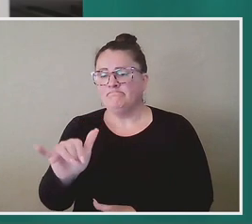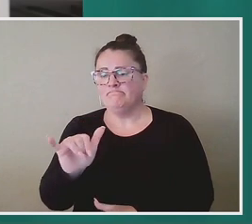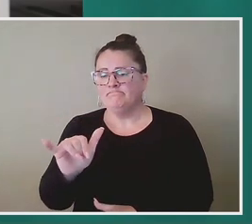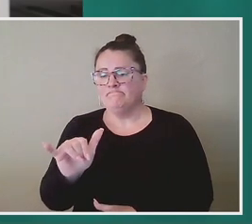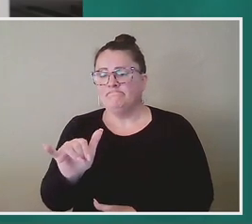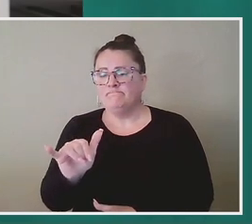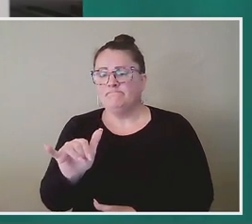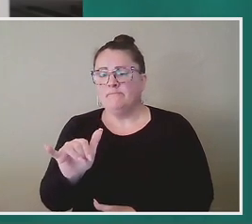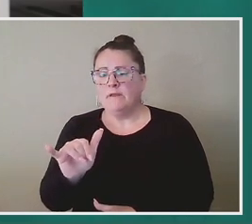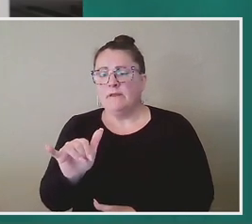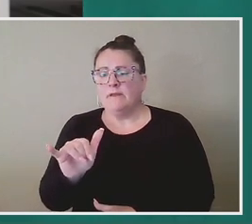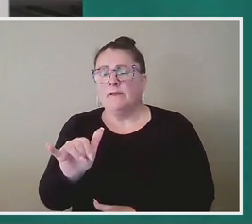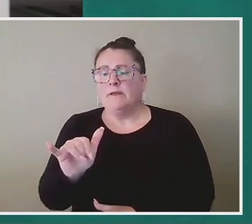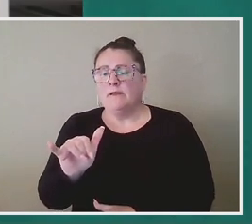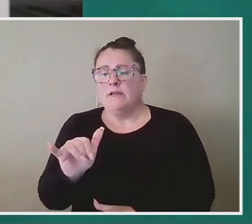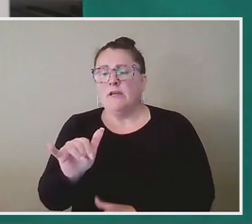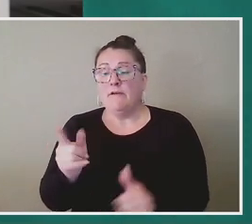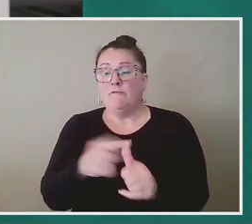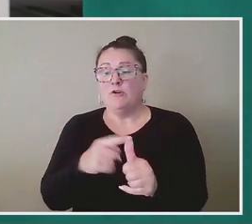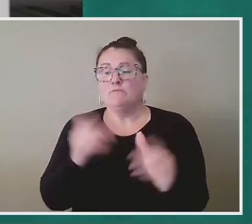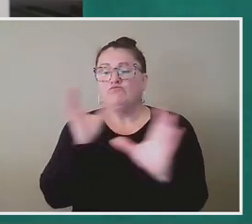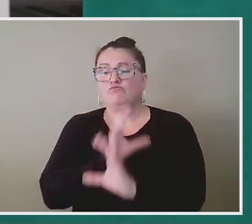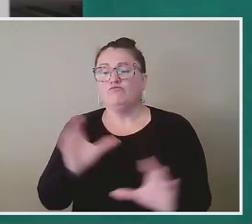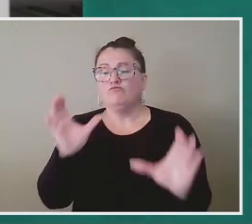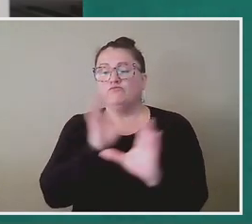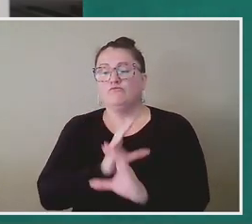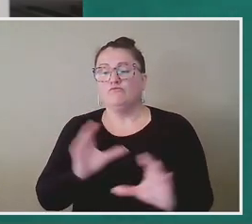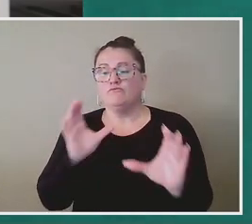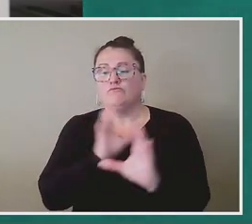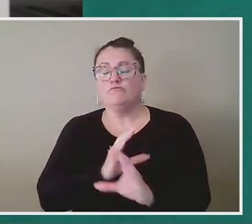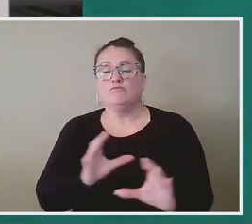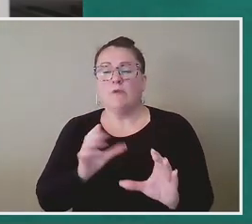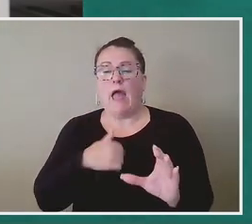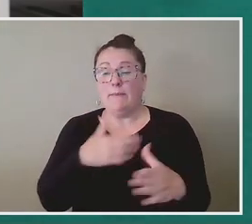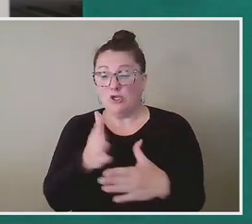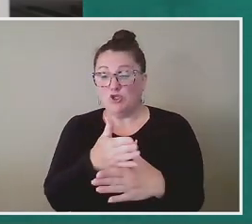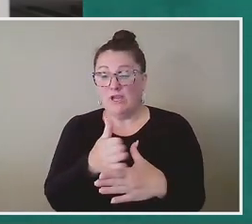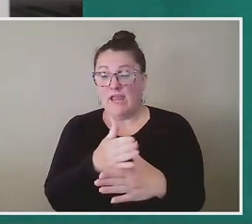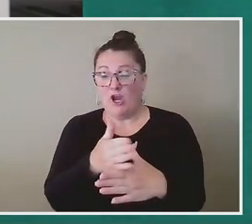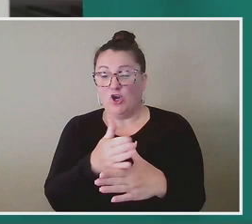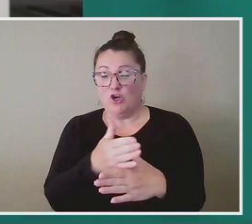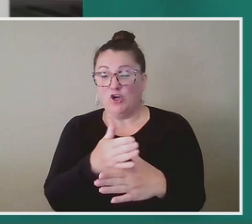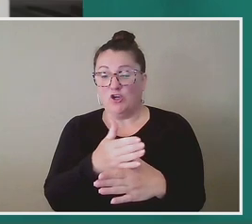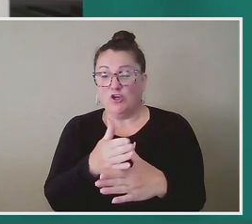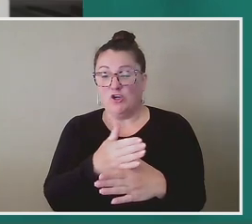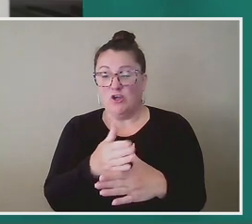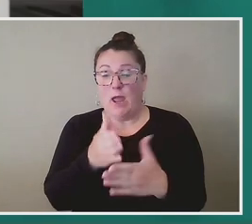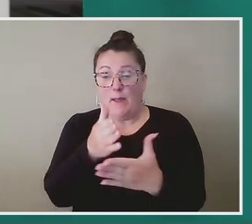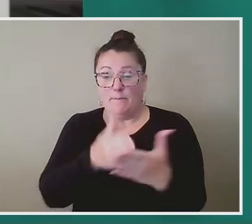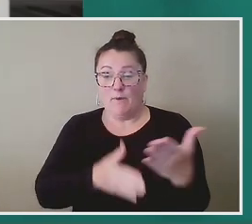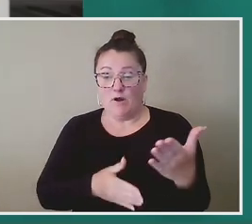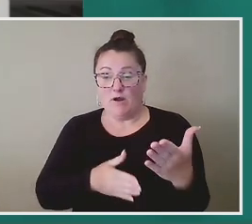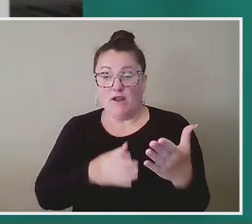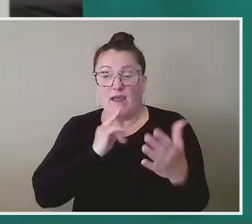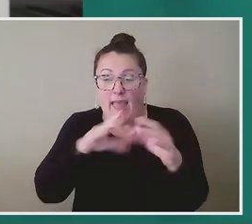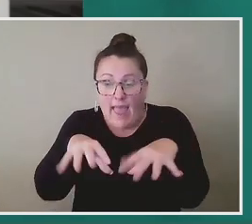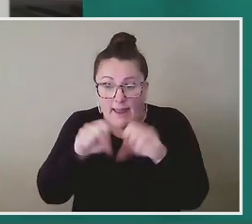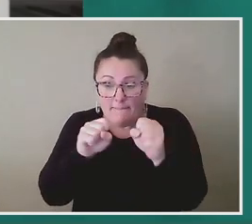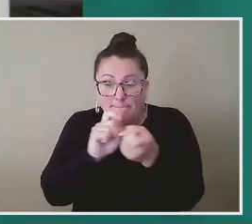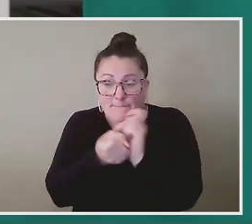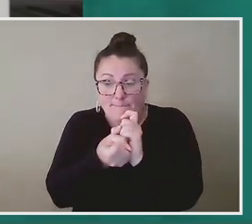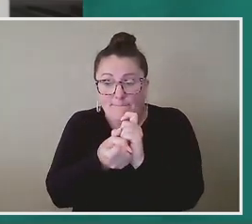I was originally exploring them through poems. And so I'm going to share with you all a piece that's an adaptation from the book.